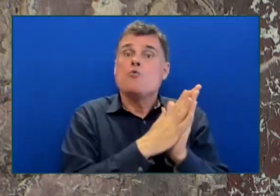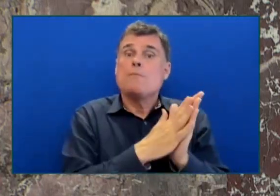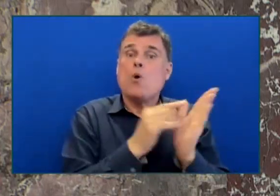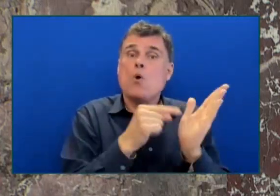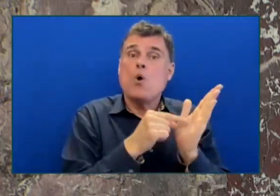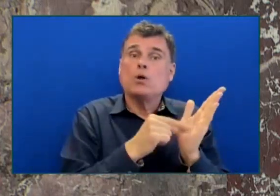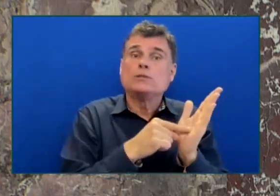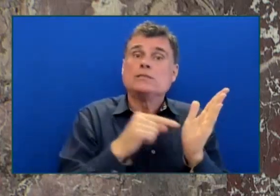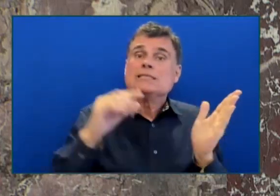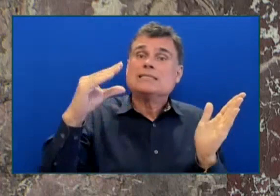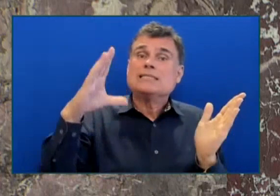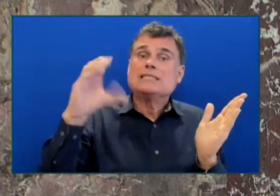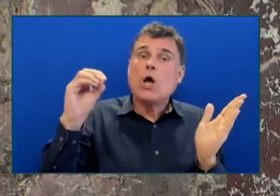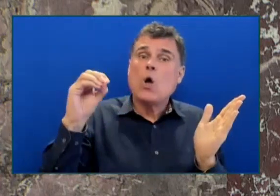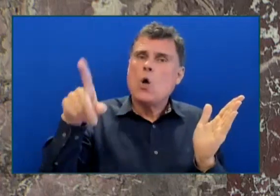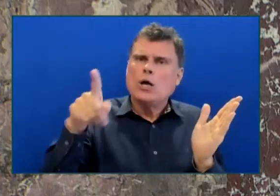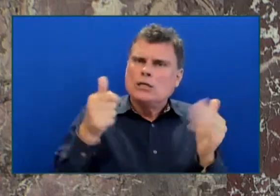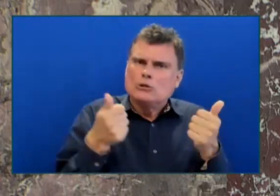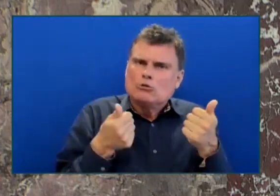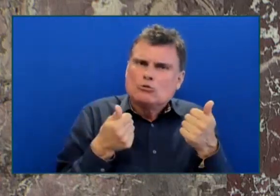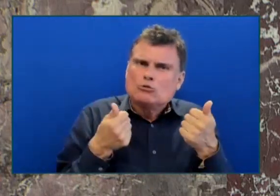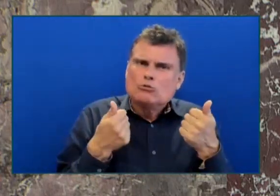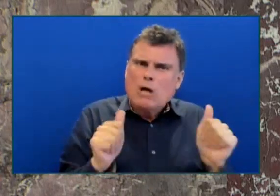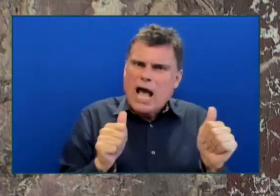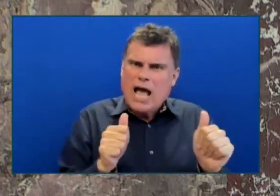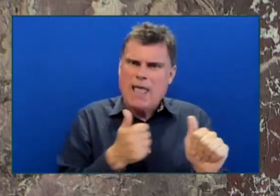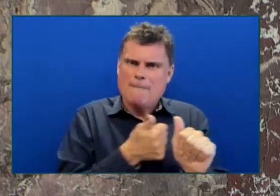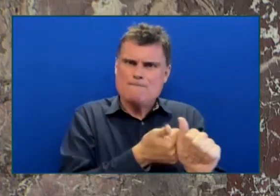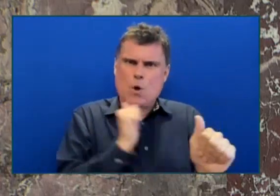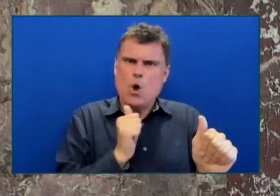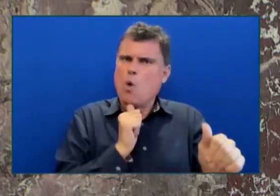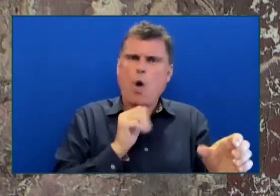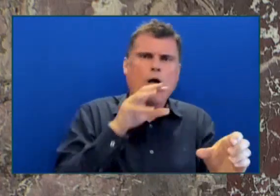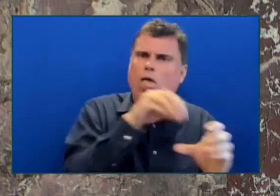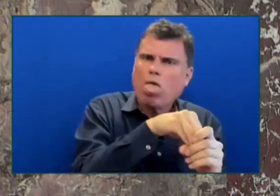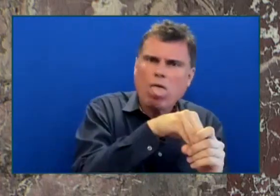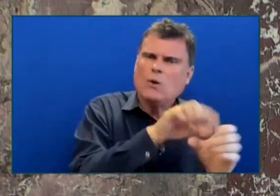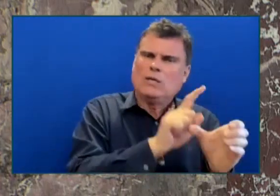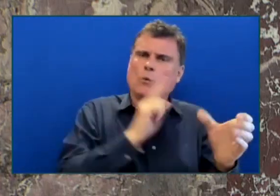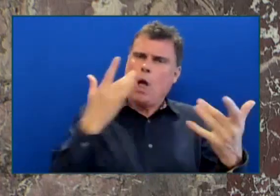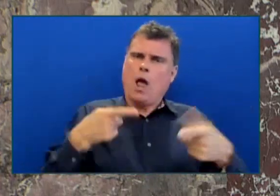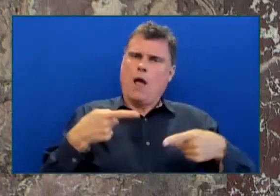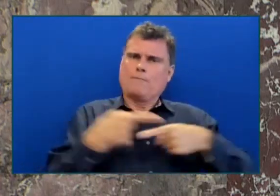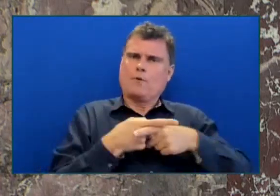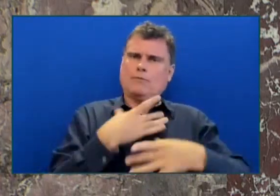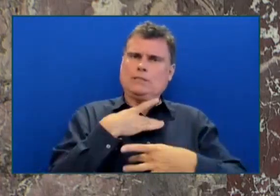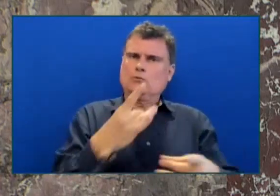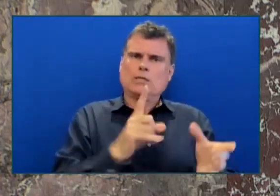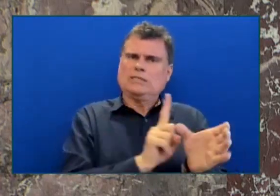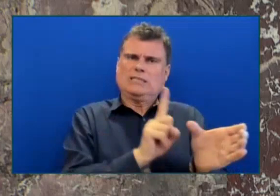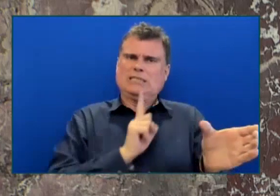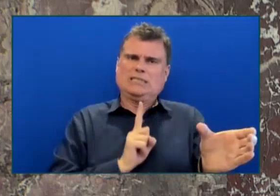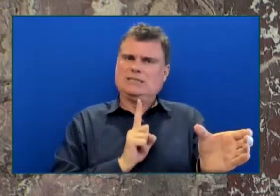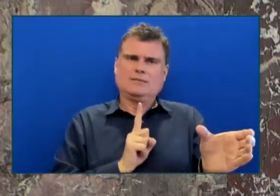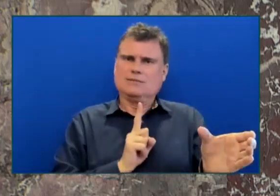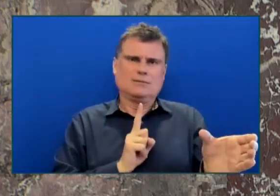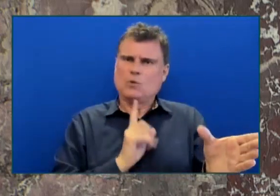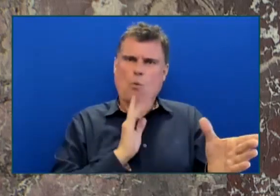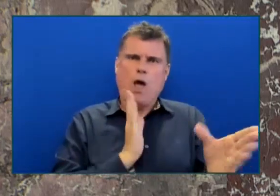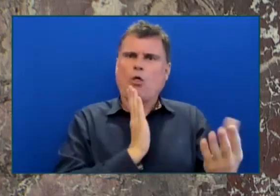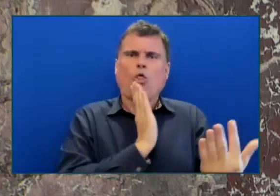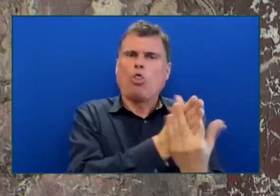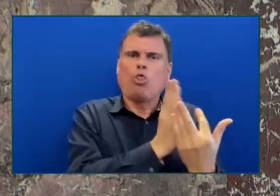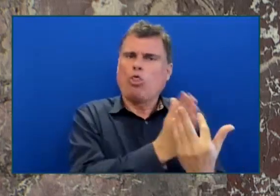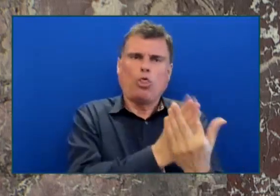guidelines and interfere in those decisions at the staffing level at B.C. Housing. So I share the member's concern. That's why we